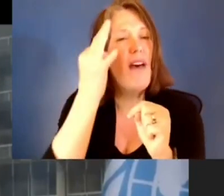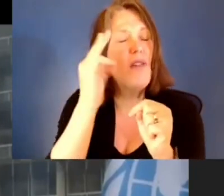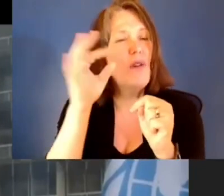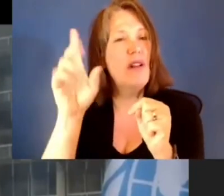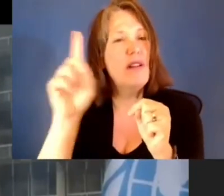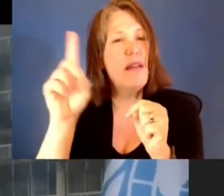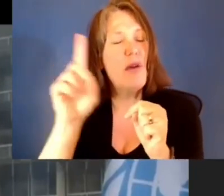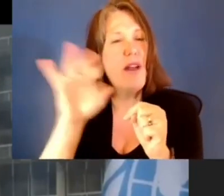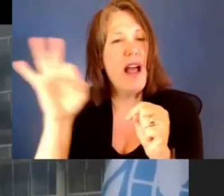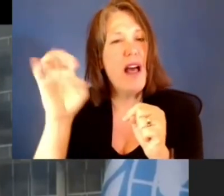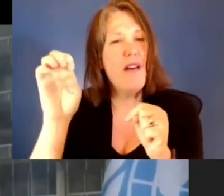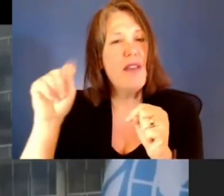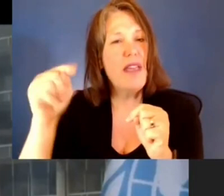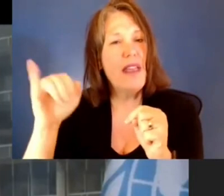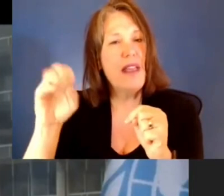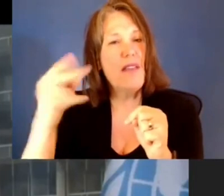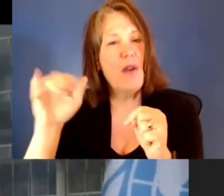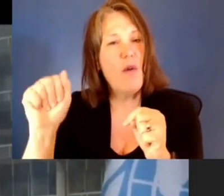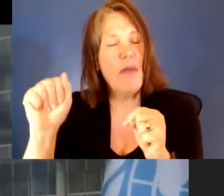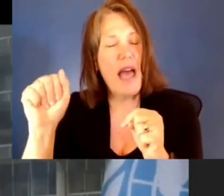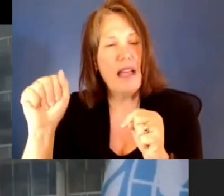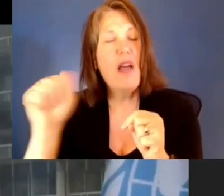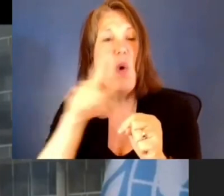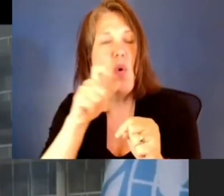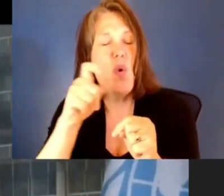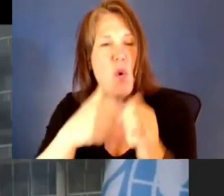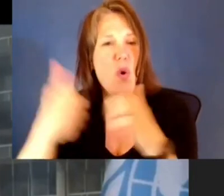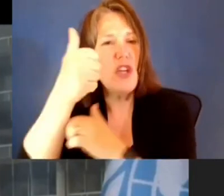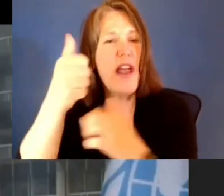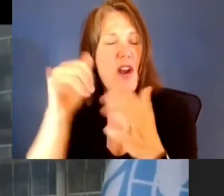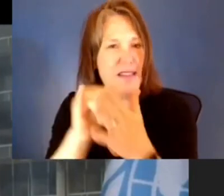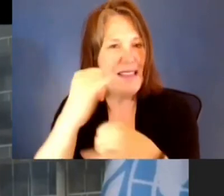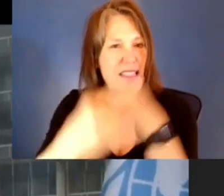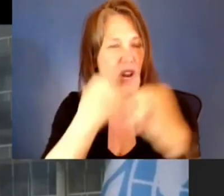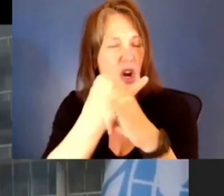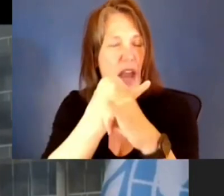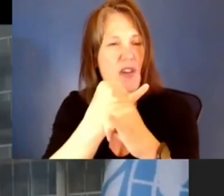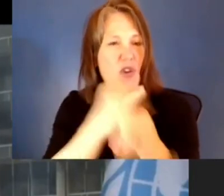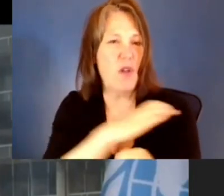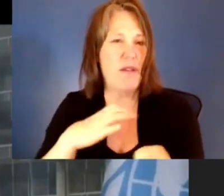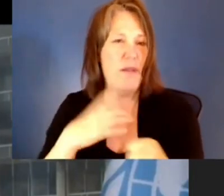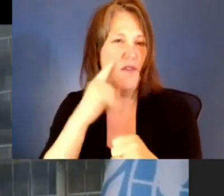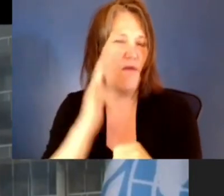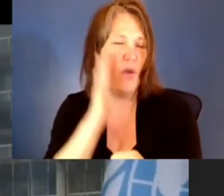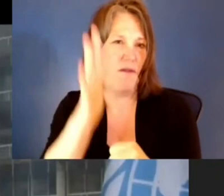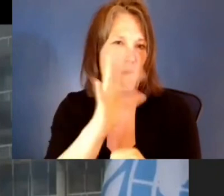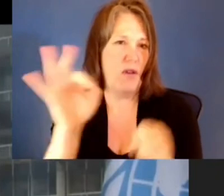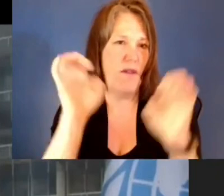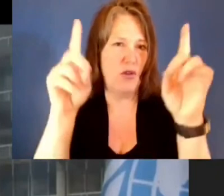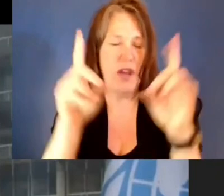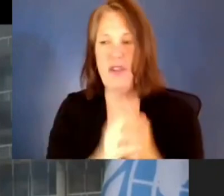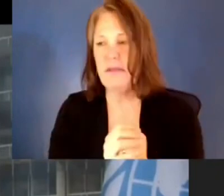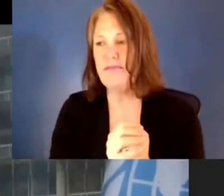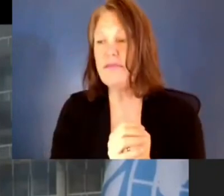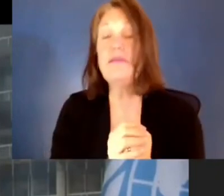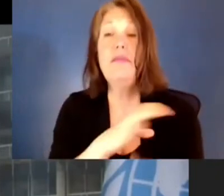who chairs this international commission for the futures of education. The commission will focus on the